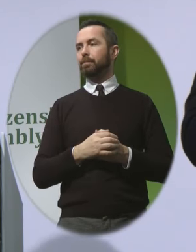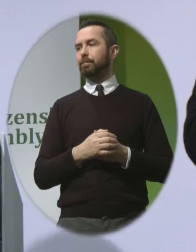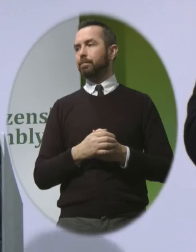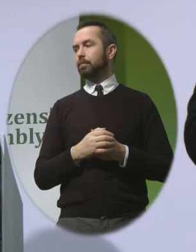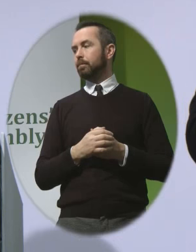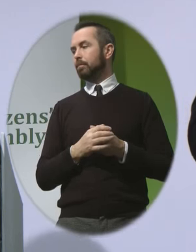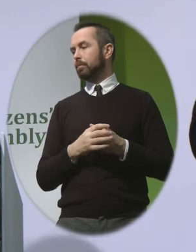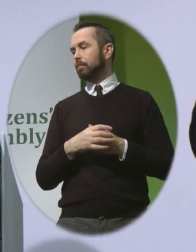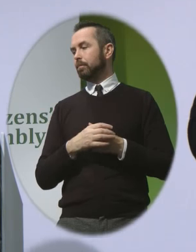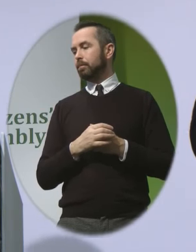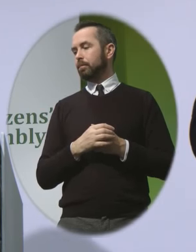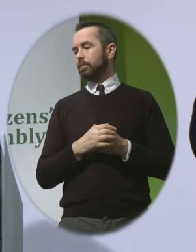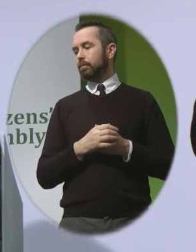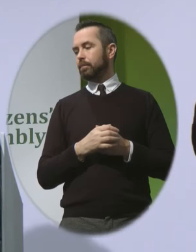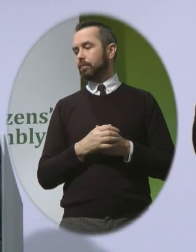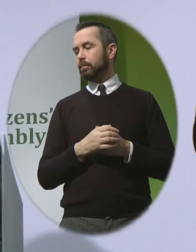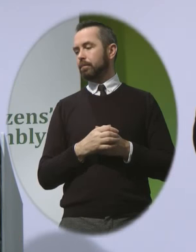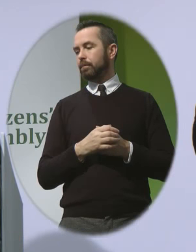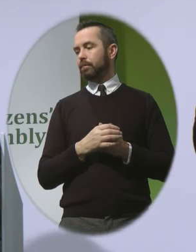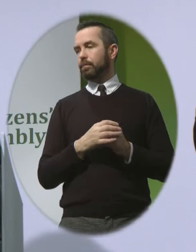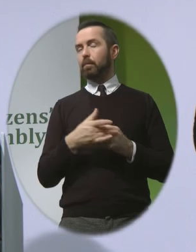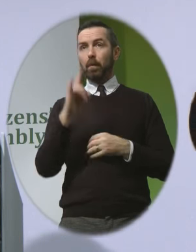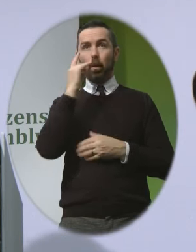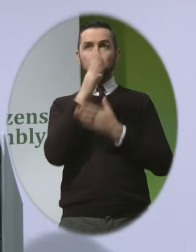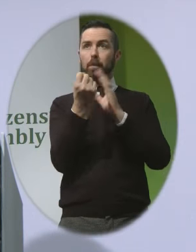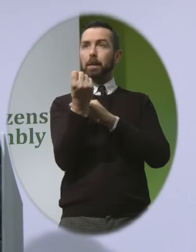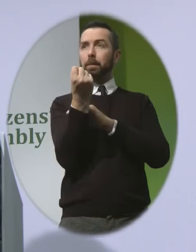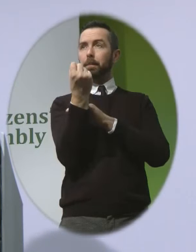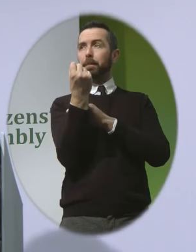I hope we get some of these images up here because I think they just speak volumes